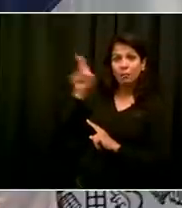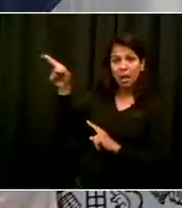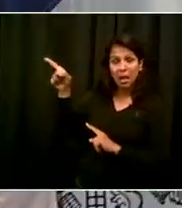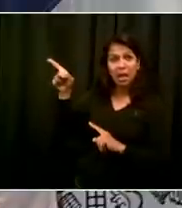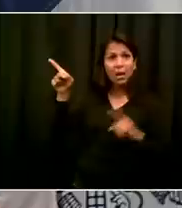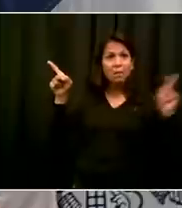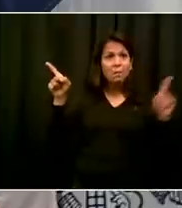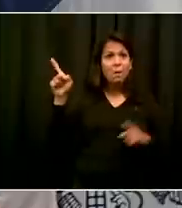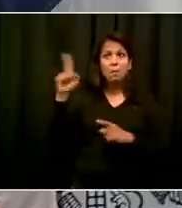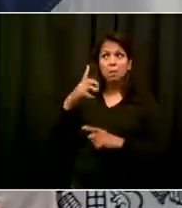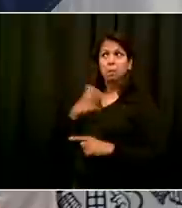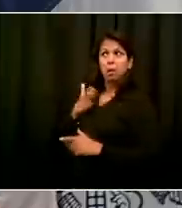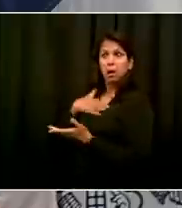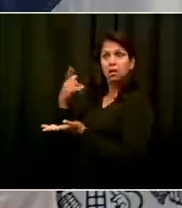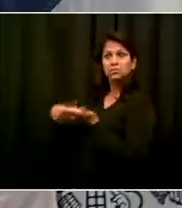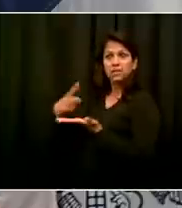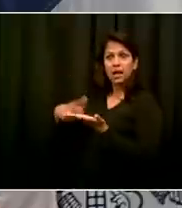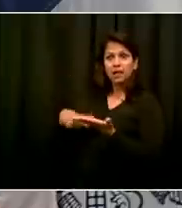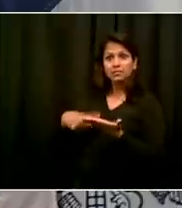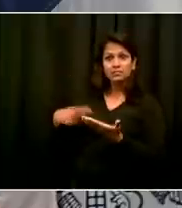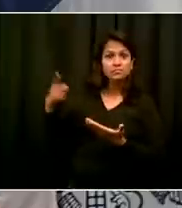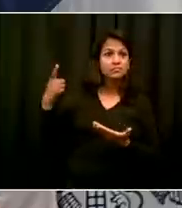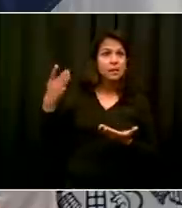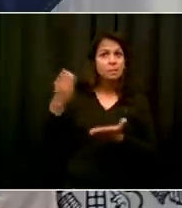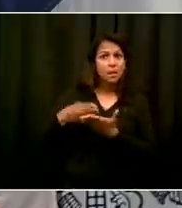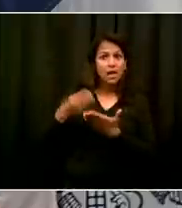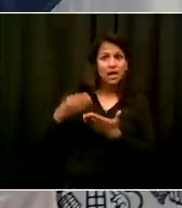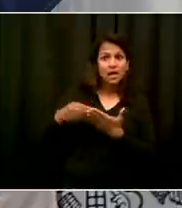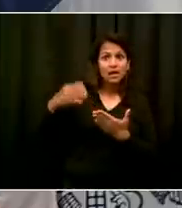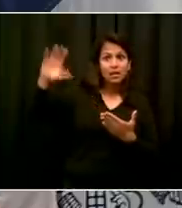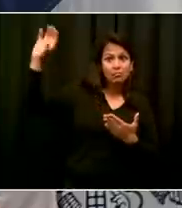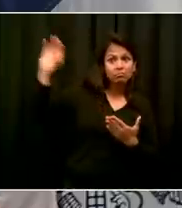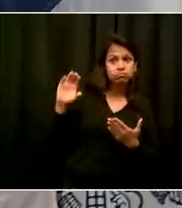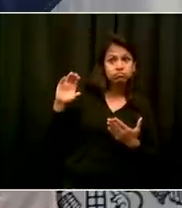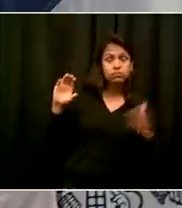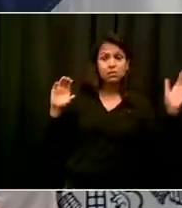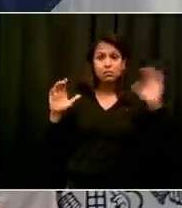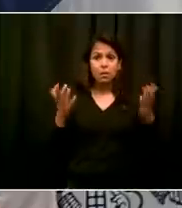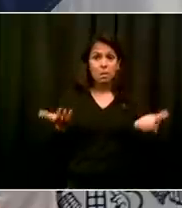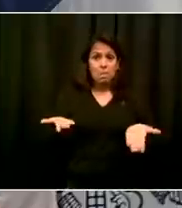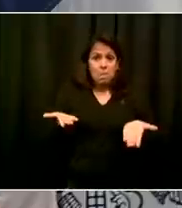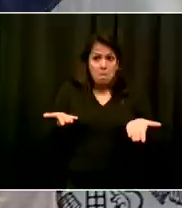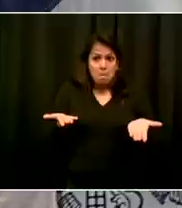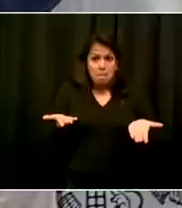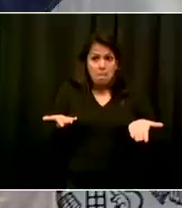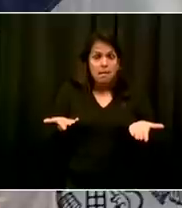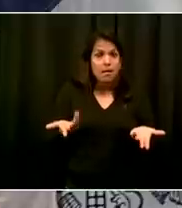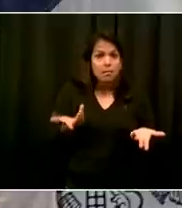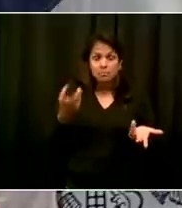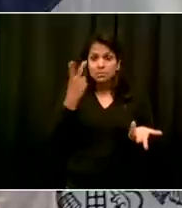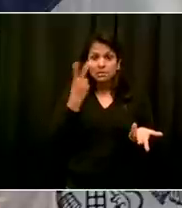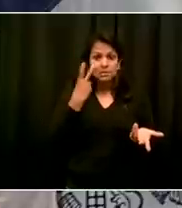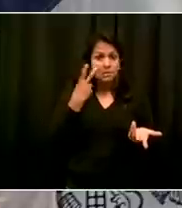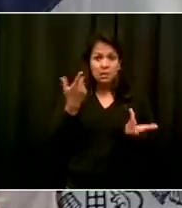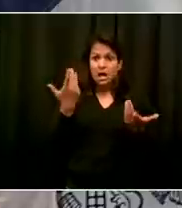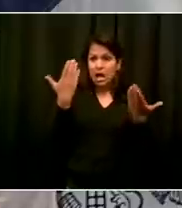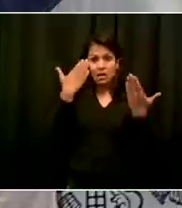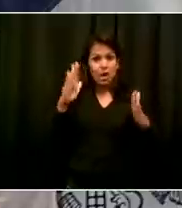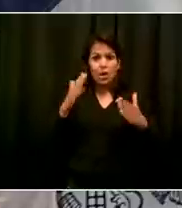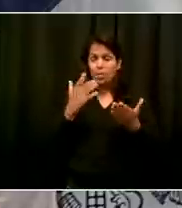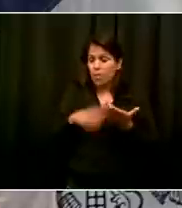been any layoffs if we had gotten that back in June or any talk of layoffs. But what's important here is so long as there are more productive